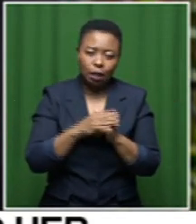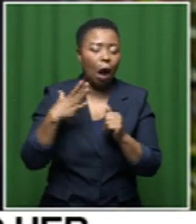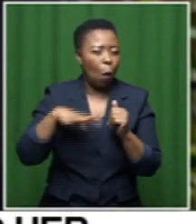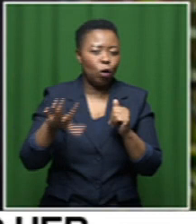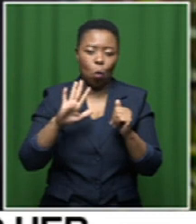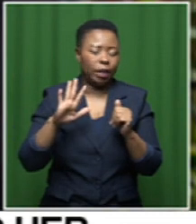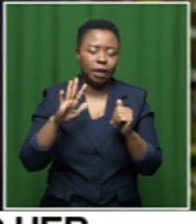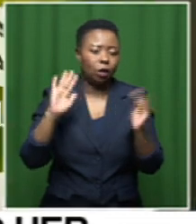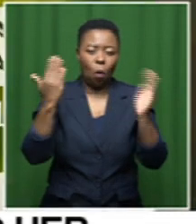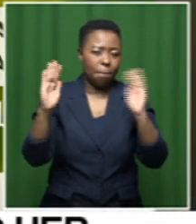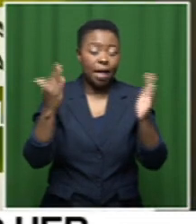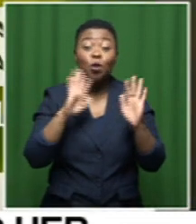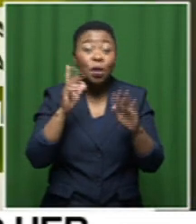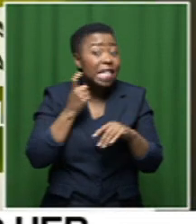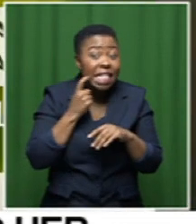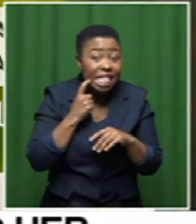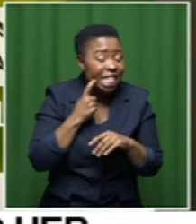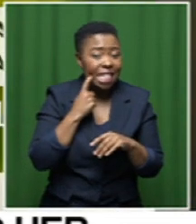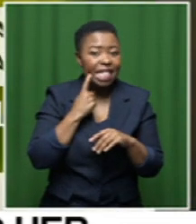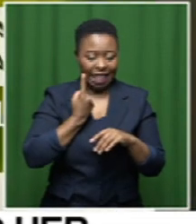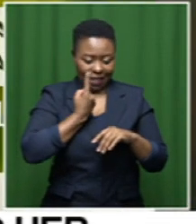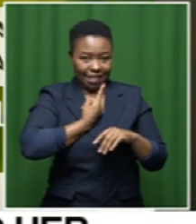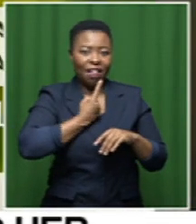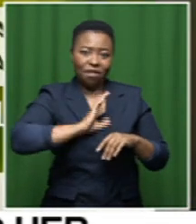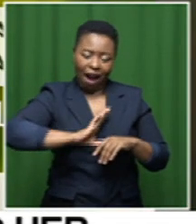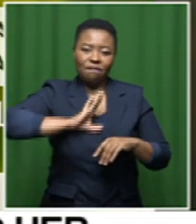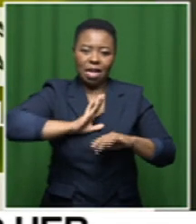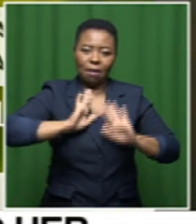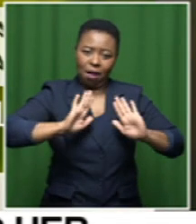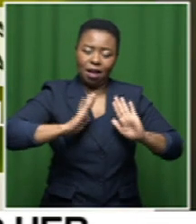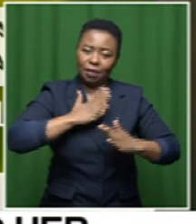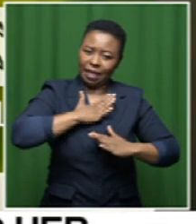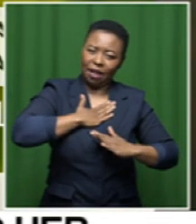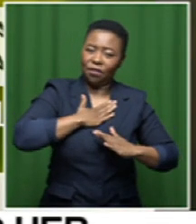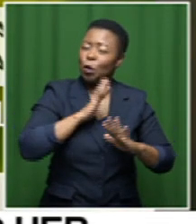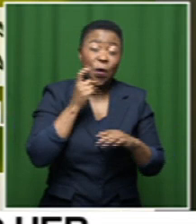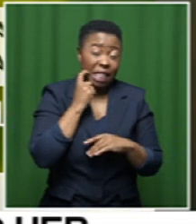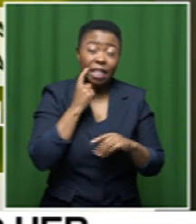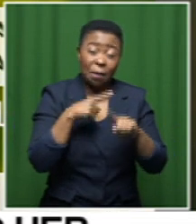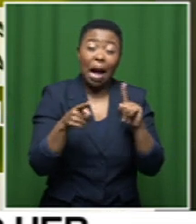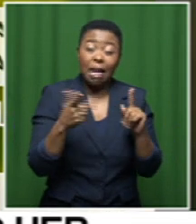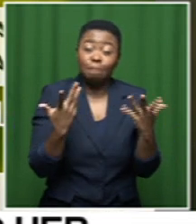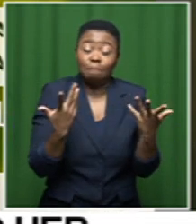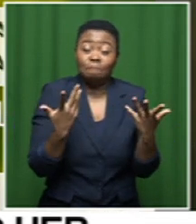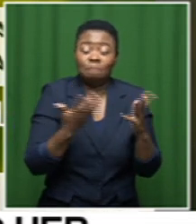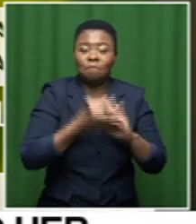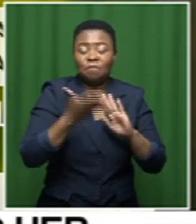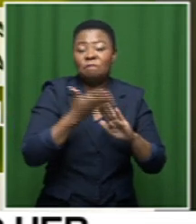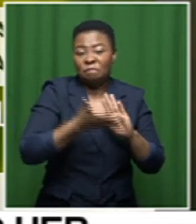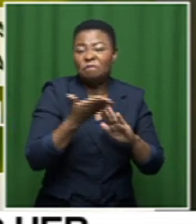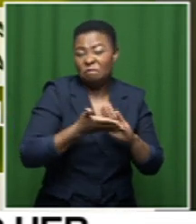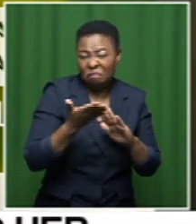come out of it's not an easy journey to be comfortable in your own skin but I think I'm like heading towards that you know